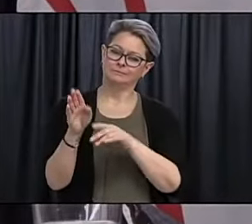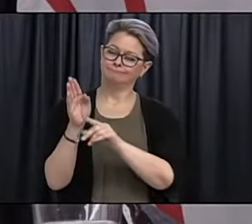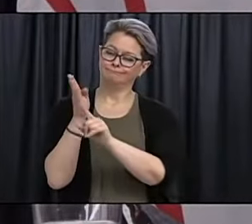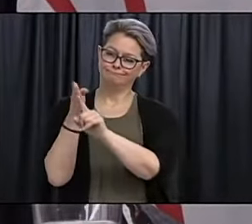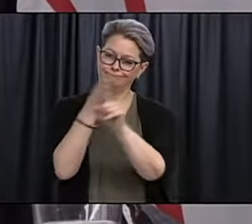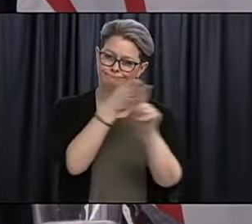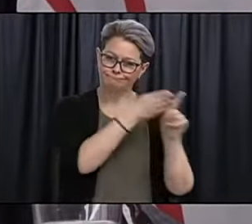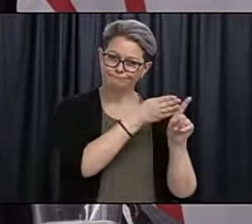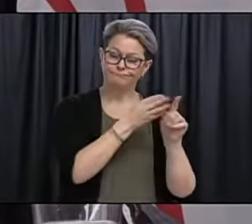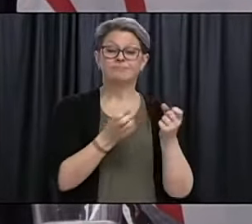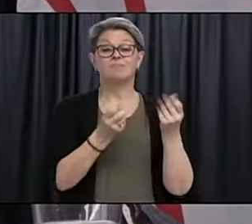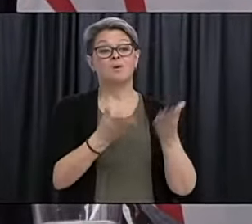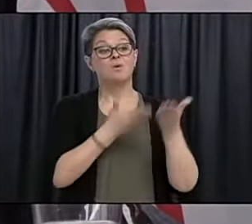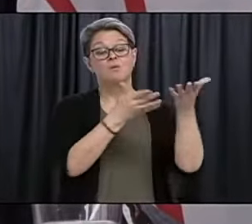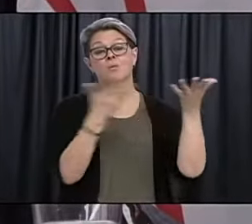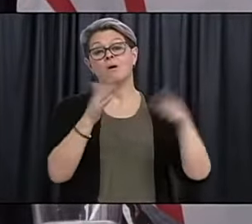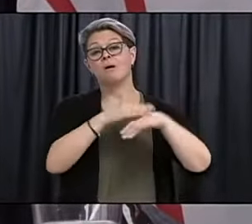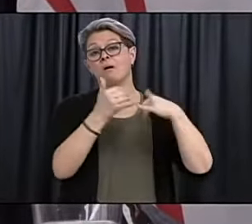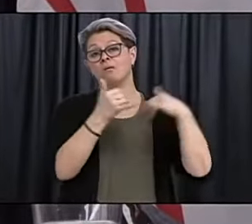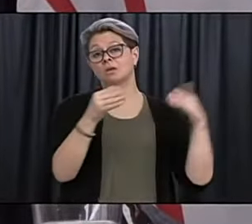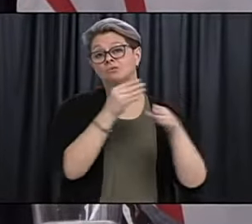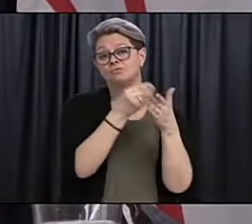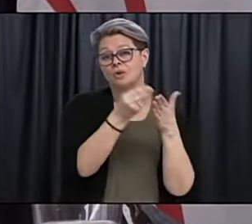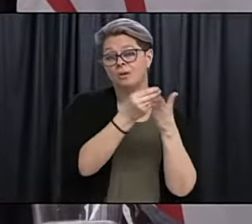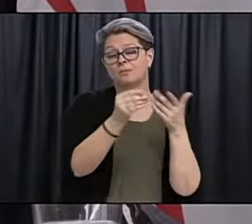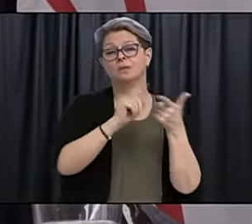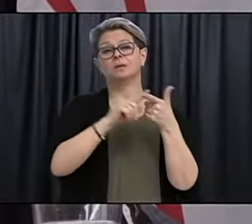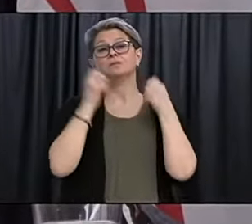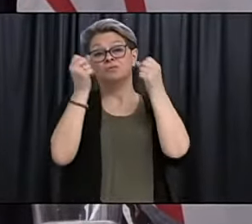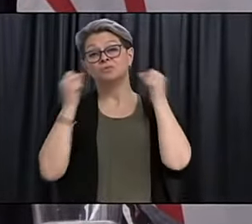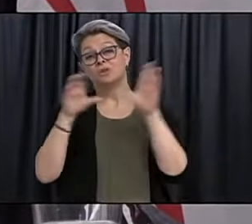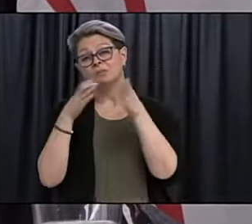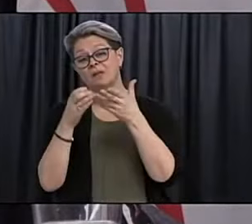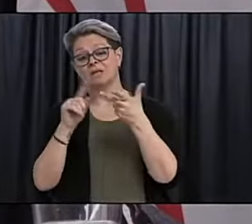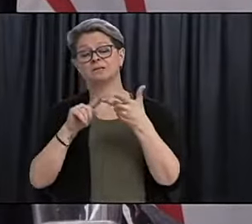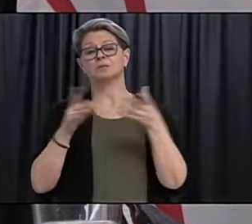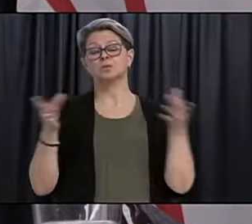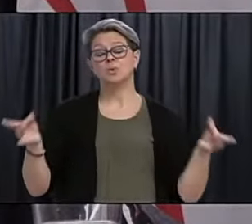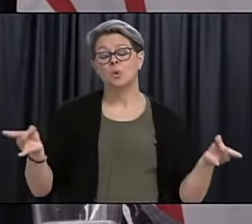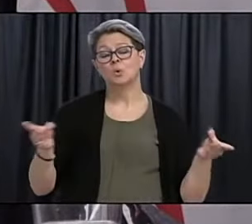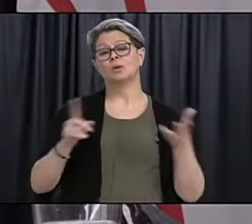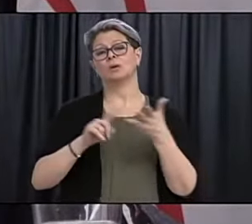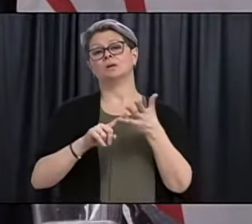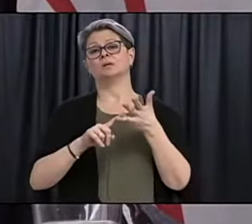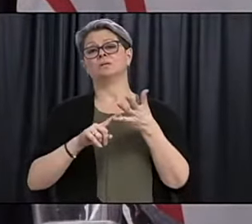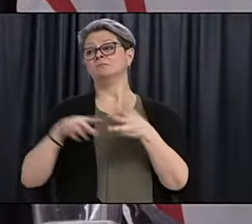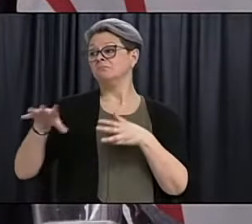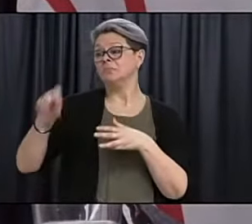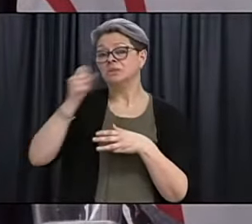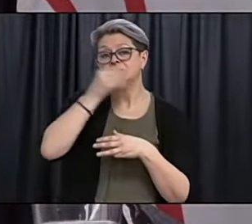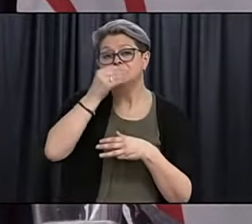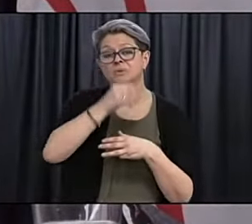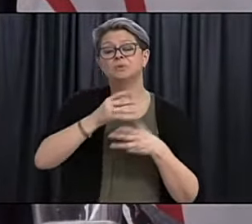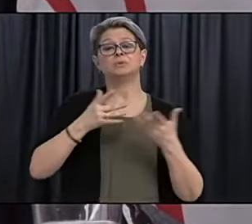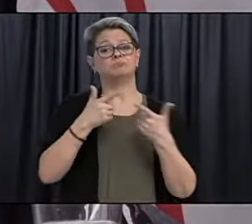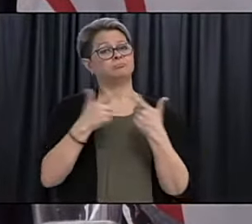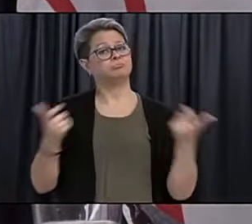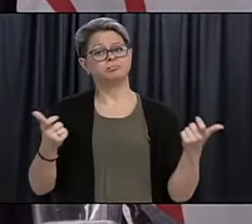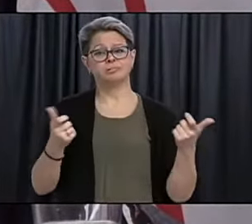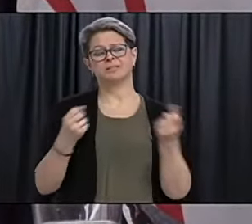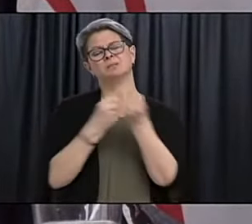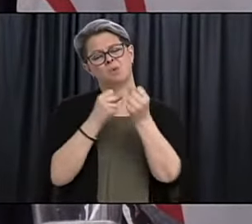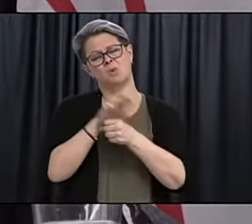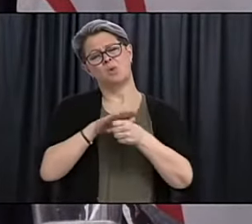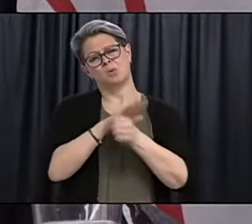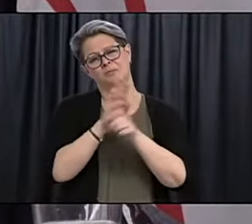many are offering online shopping, yoga, gym classes, as well as a curbside or takeout delivery. So please support a local business